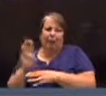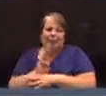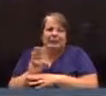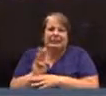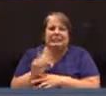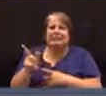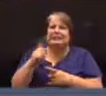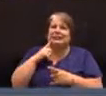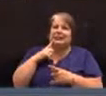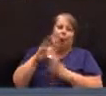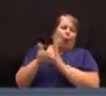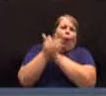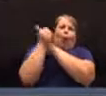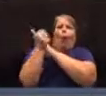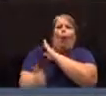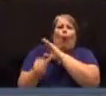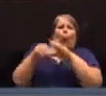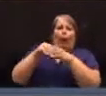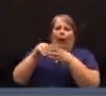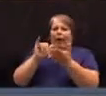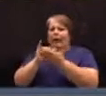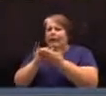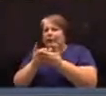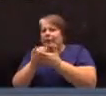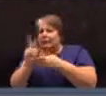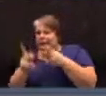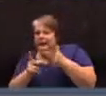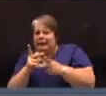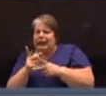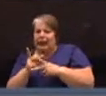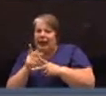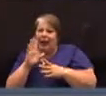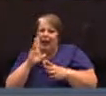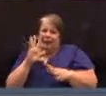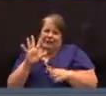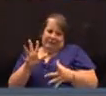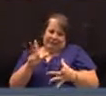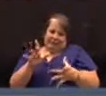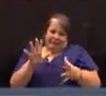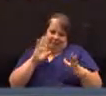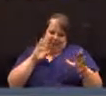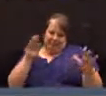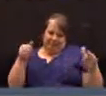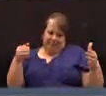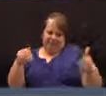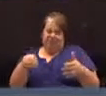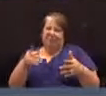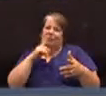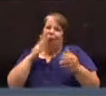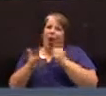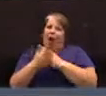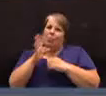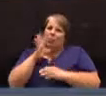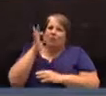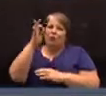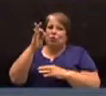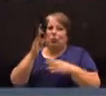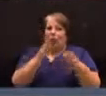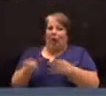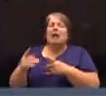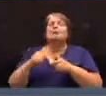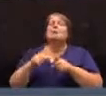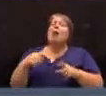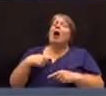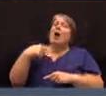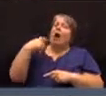experts in this field to actually help us with it. And I think there's a lot